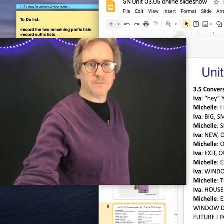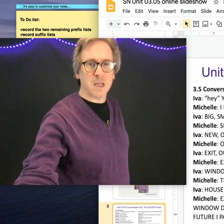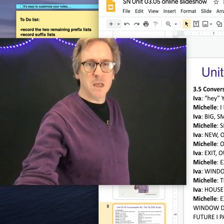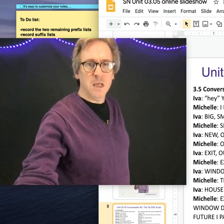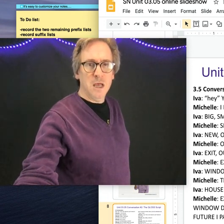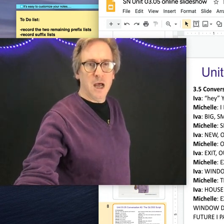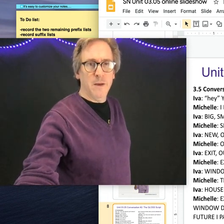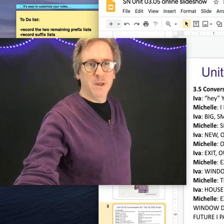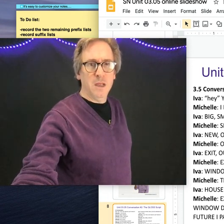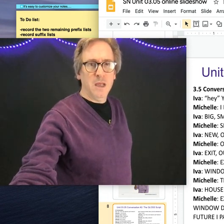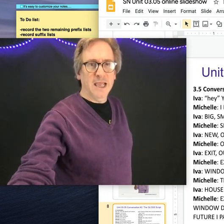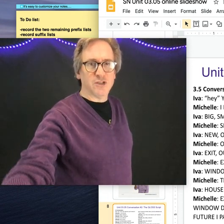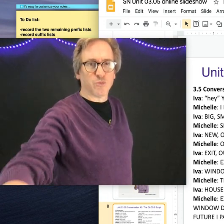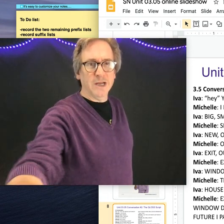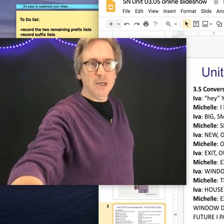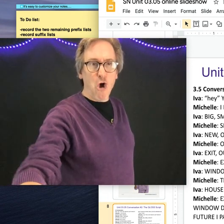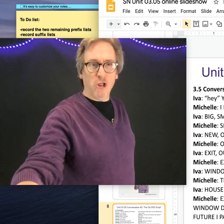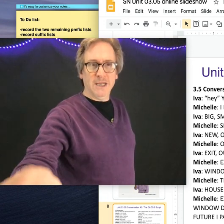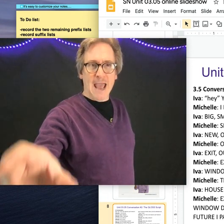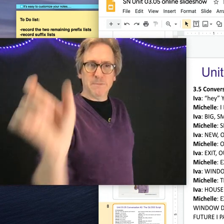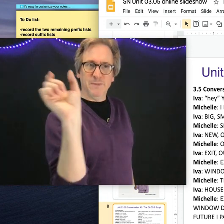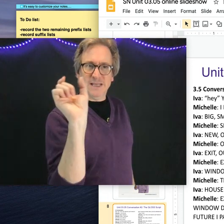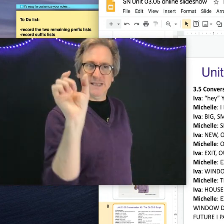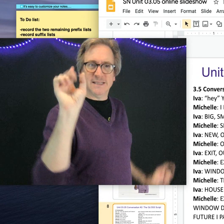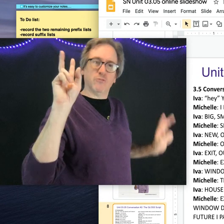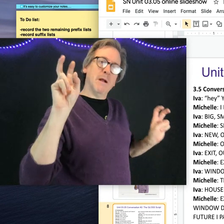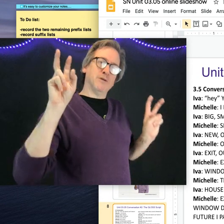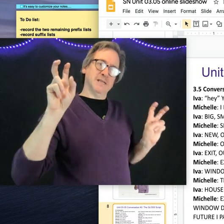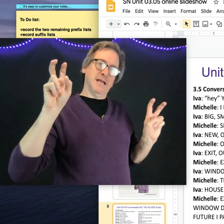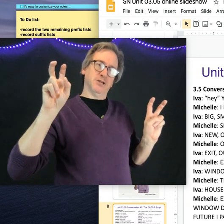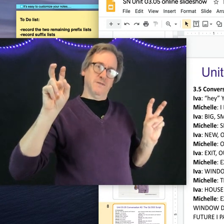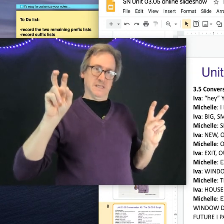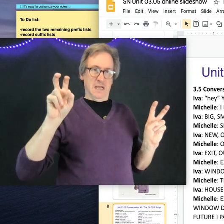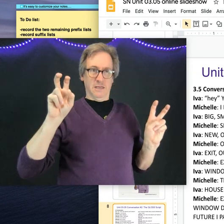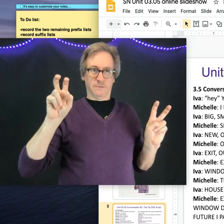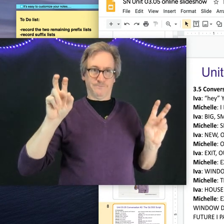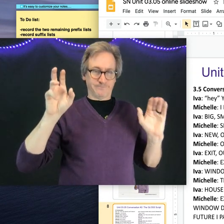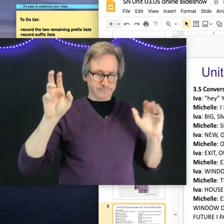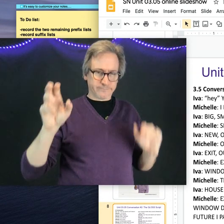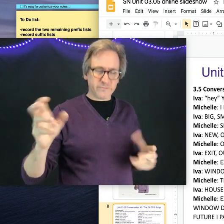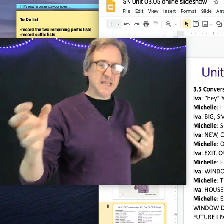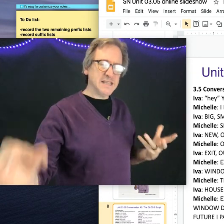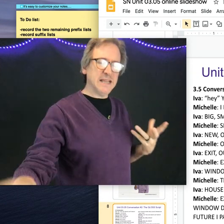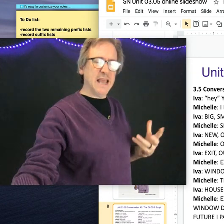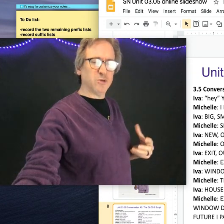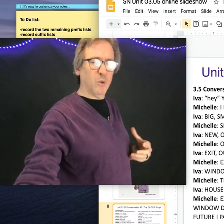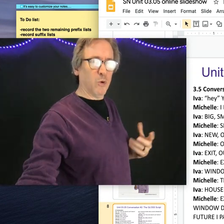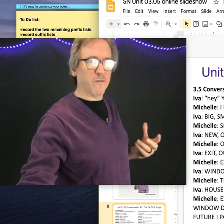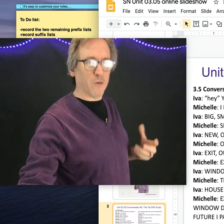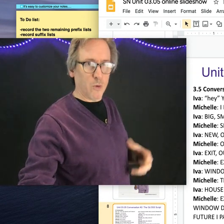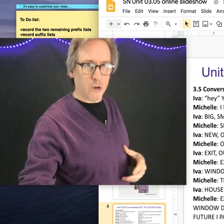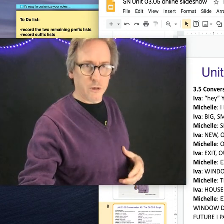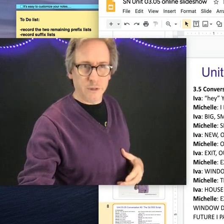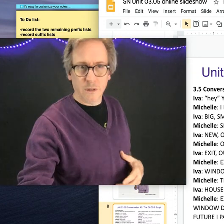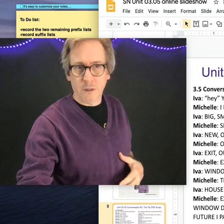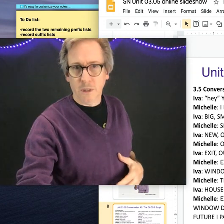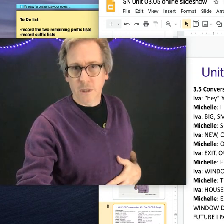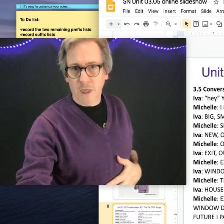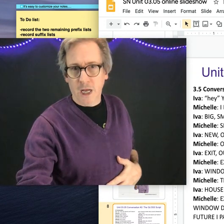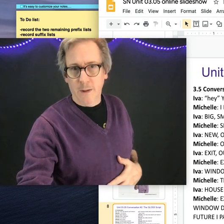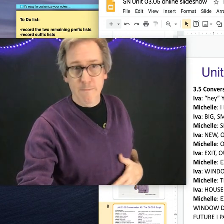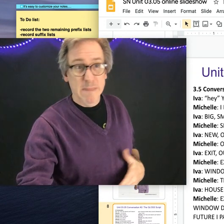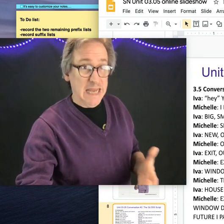this. It's written all in caps because it's a representation of the signs. It's not the actual word for word